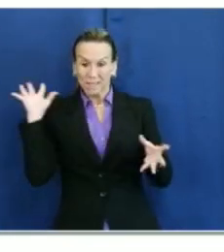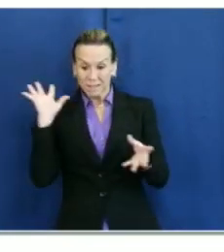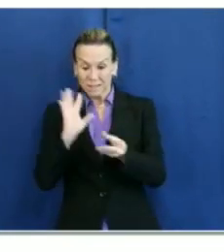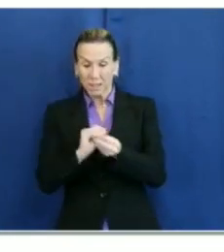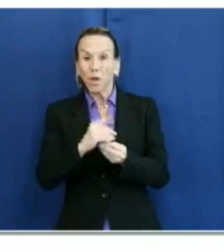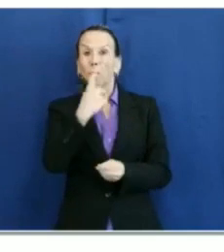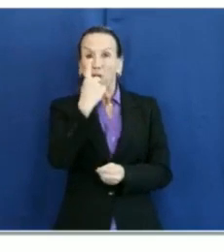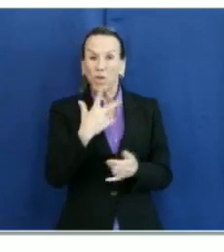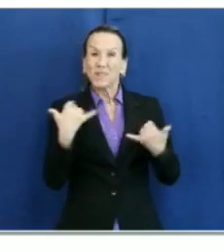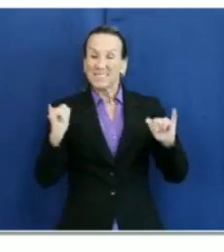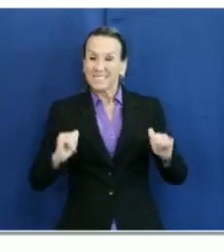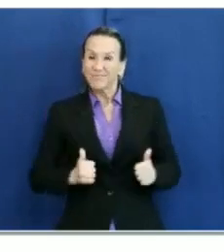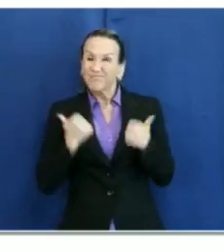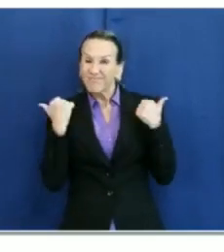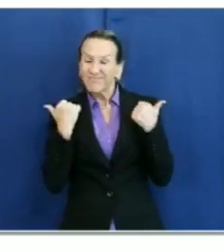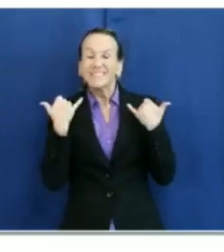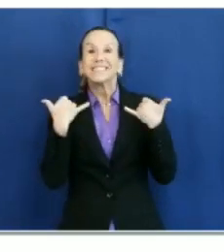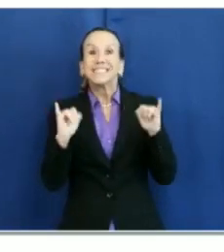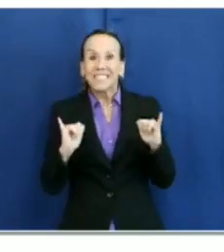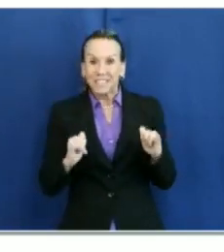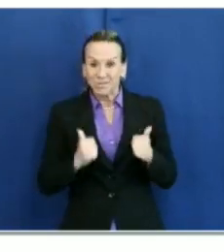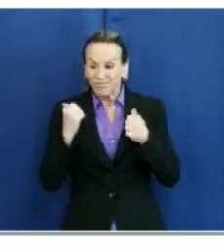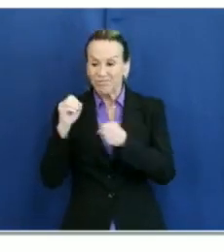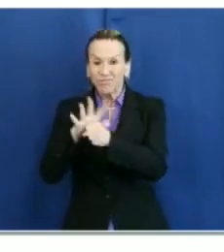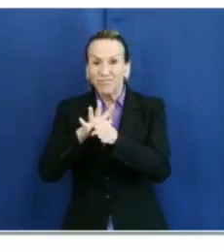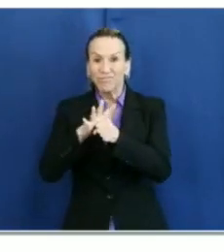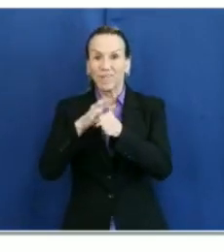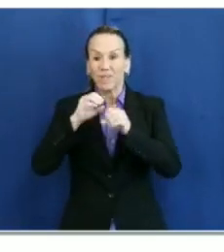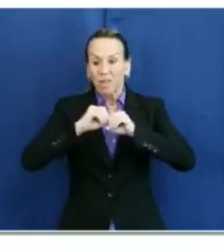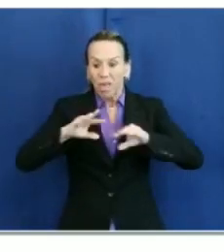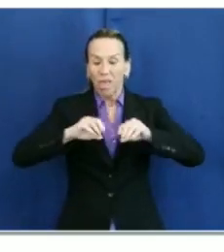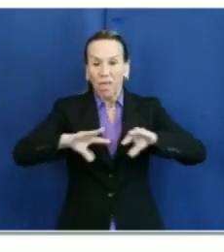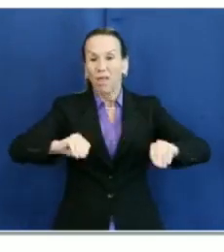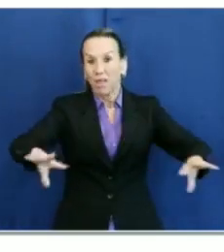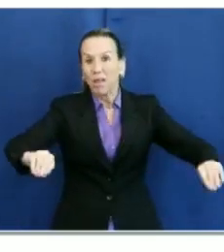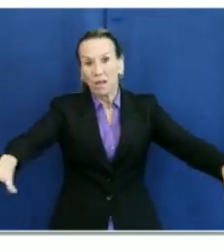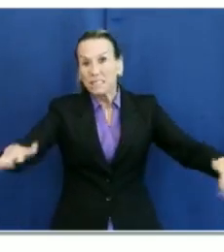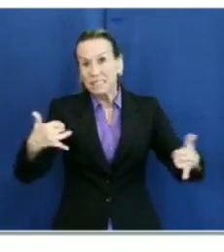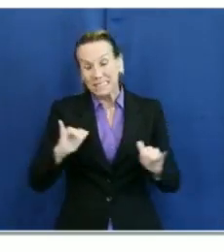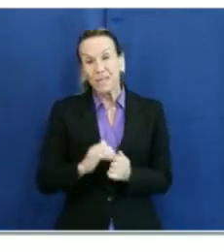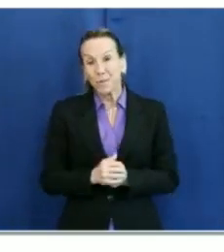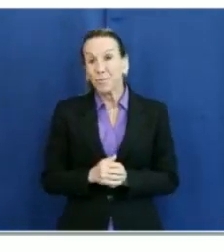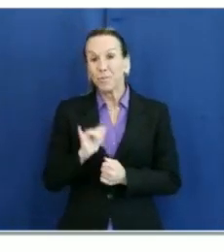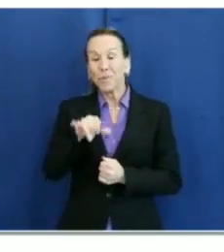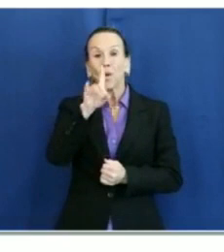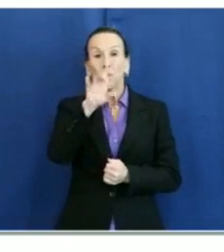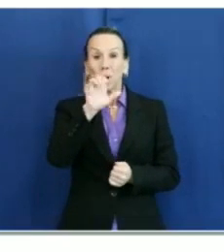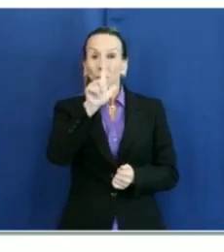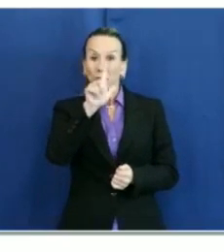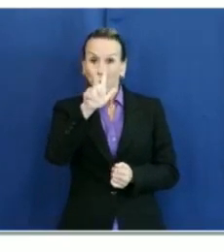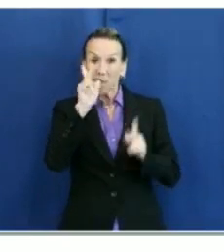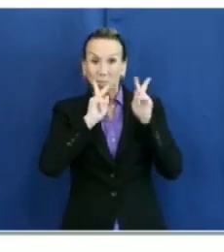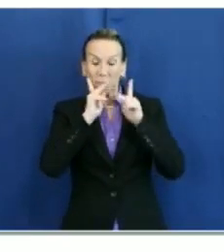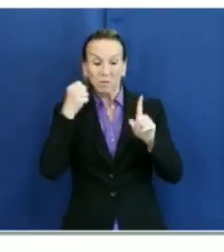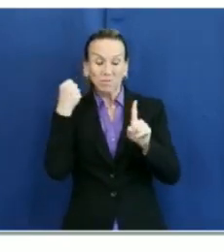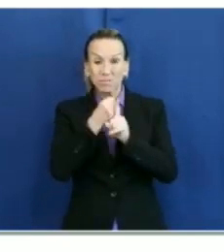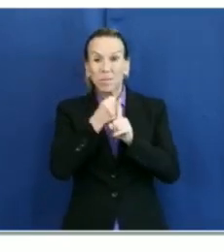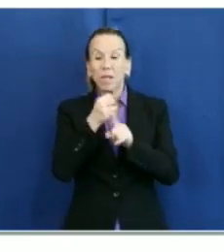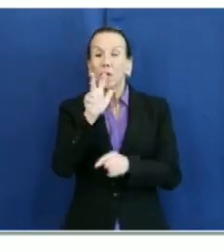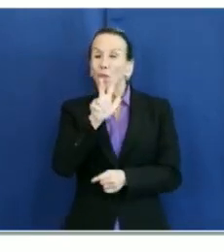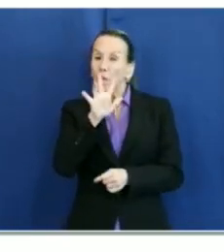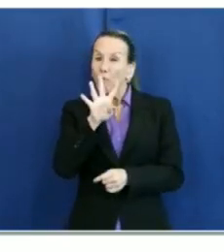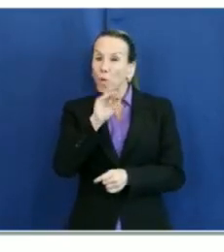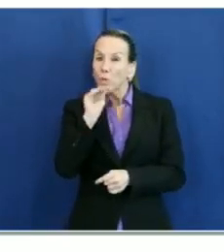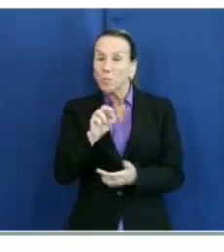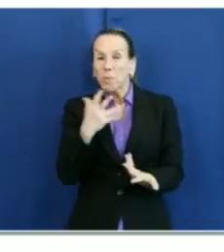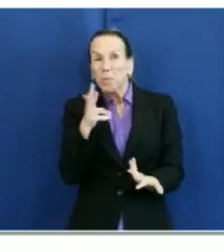are active, remaining active outbreaks. Of these 123 active outbreaks, 34 or 38